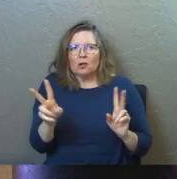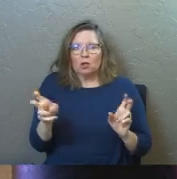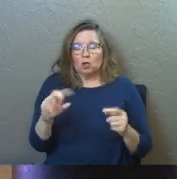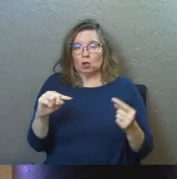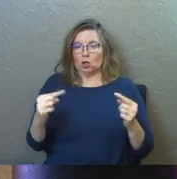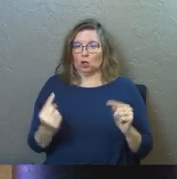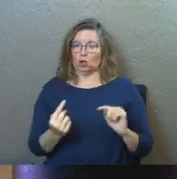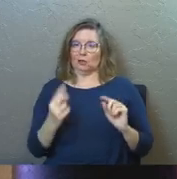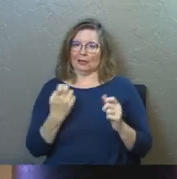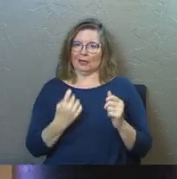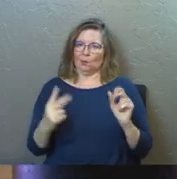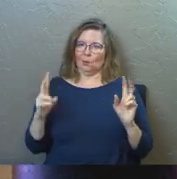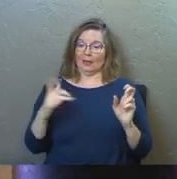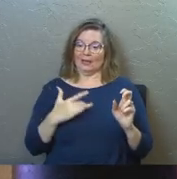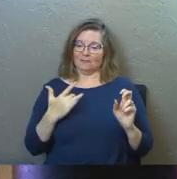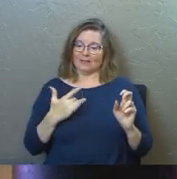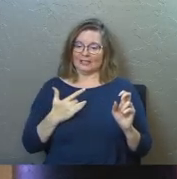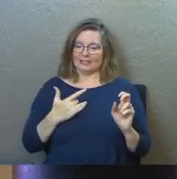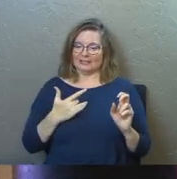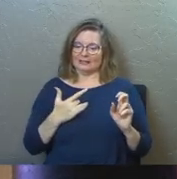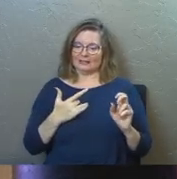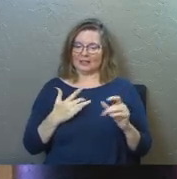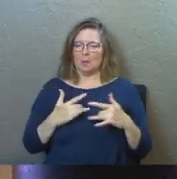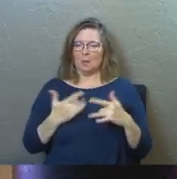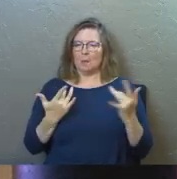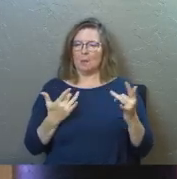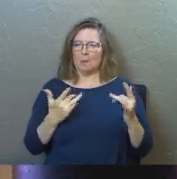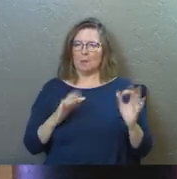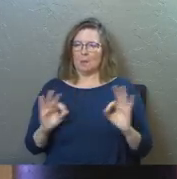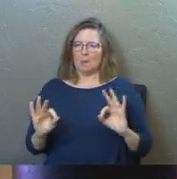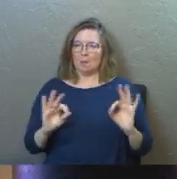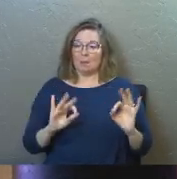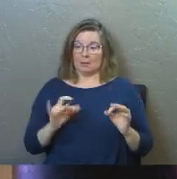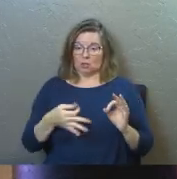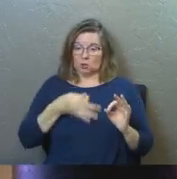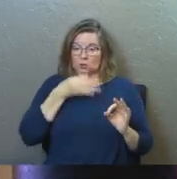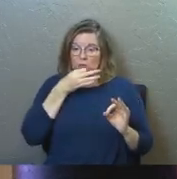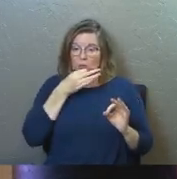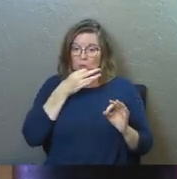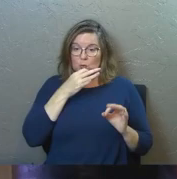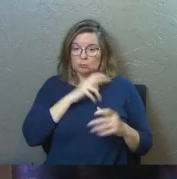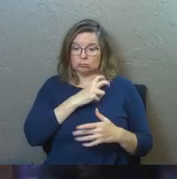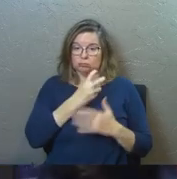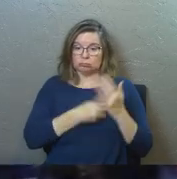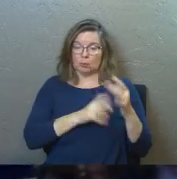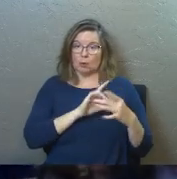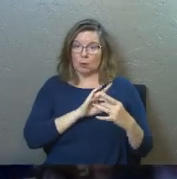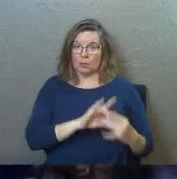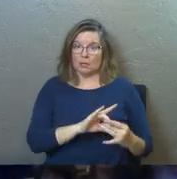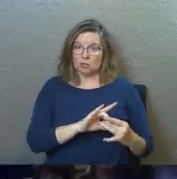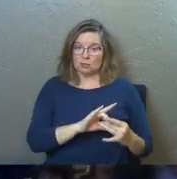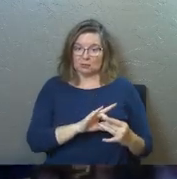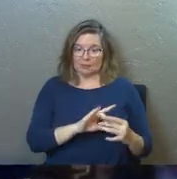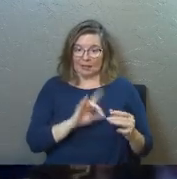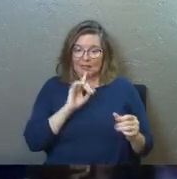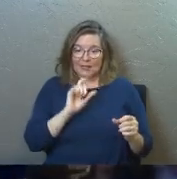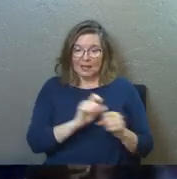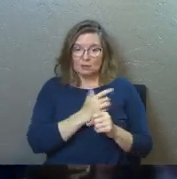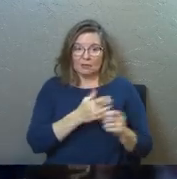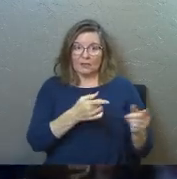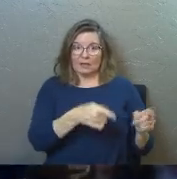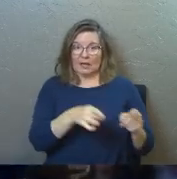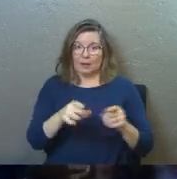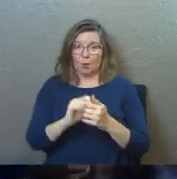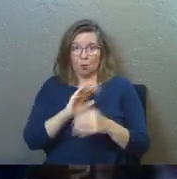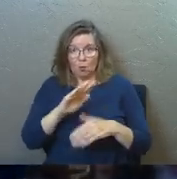hurt anybody, it feels kind of light-hearted, but as soon as it gets into the relationships, and the actual stuff